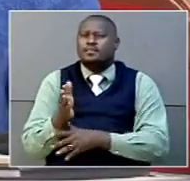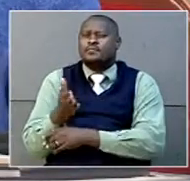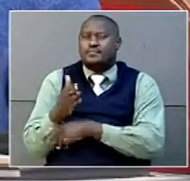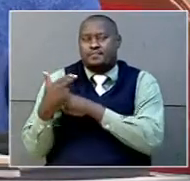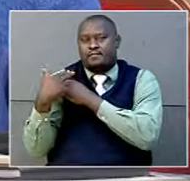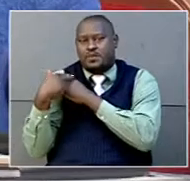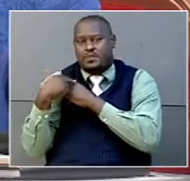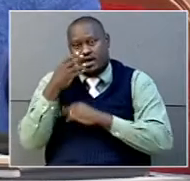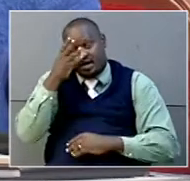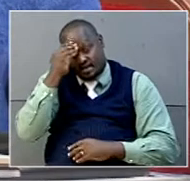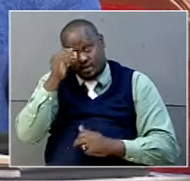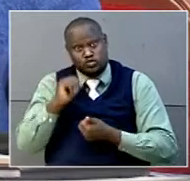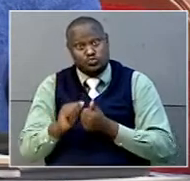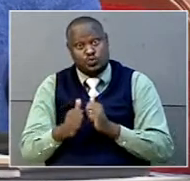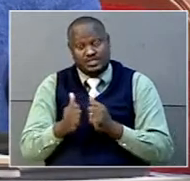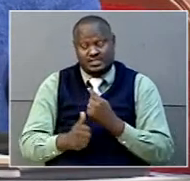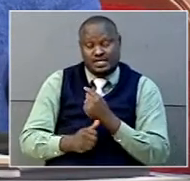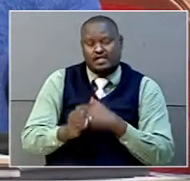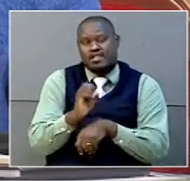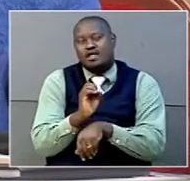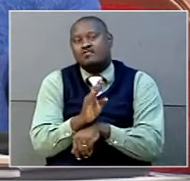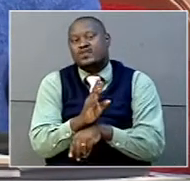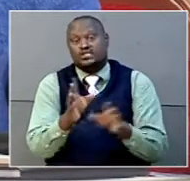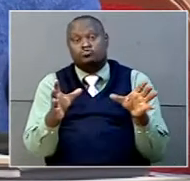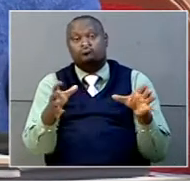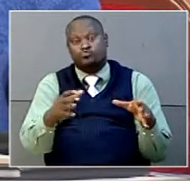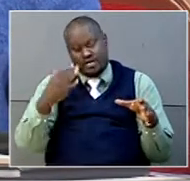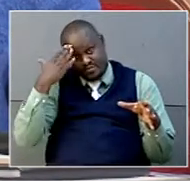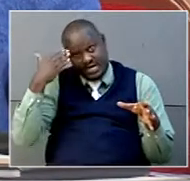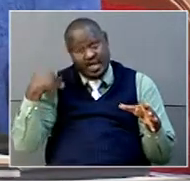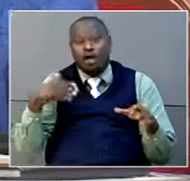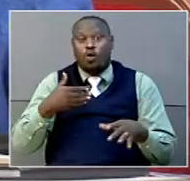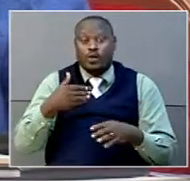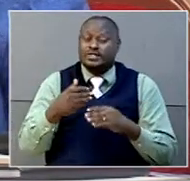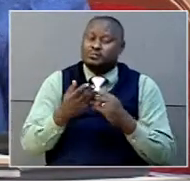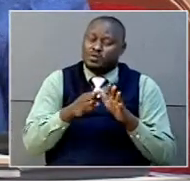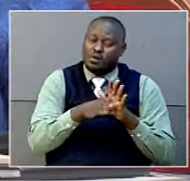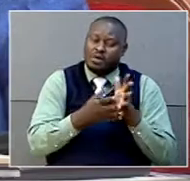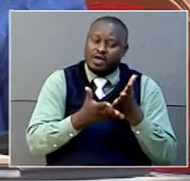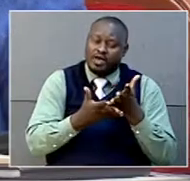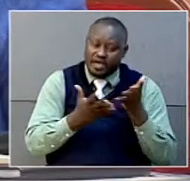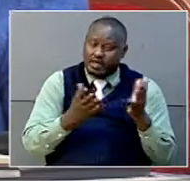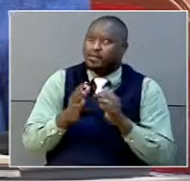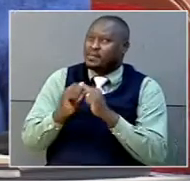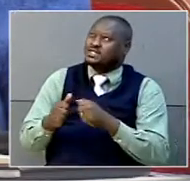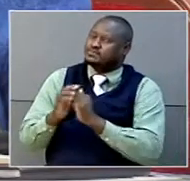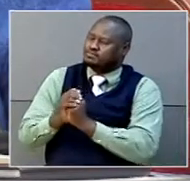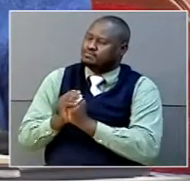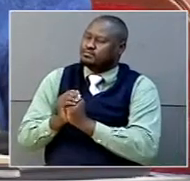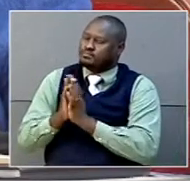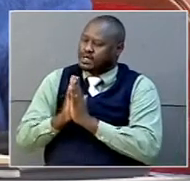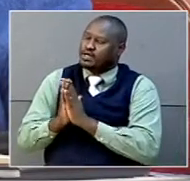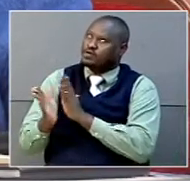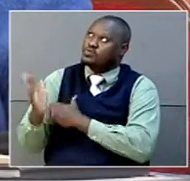Ohanarebo Janet Kataham, 70, urged the head teachers to always pray to God whenever they are executing their duties. My